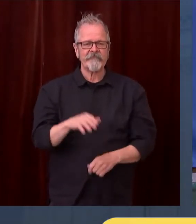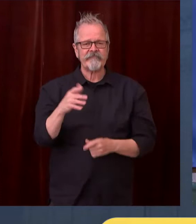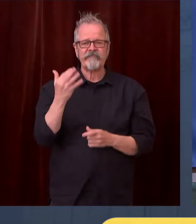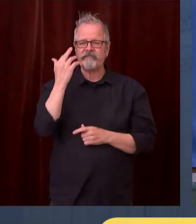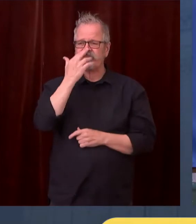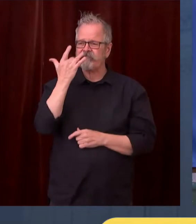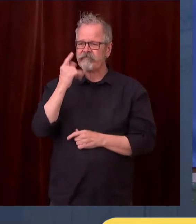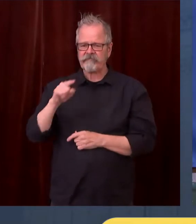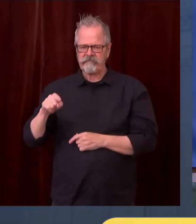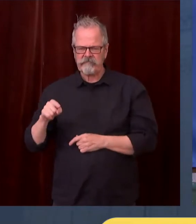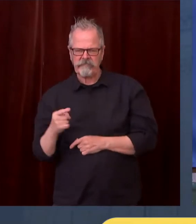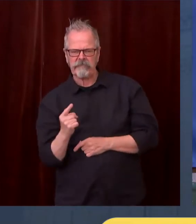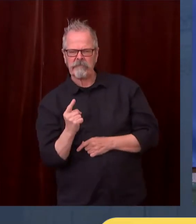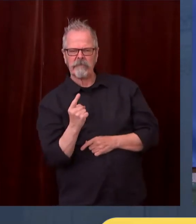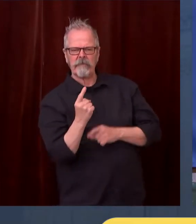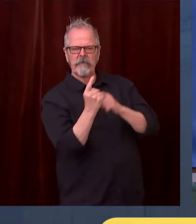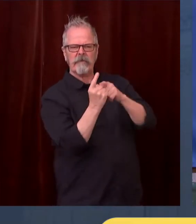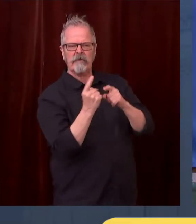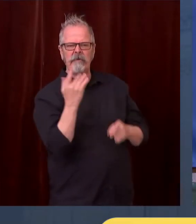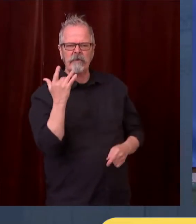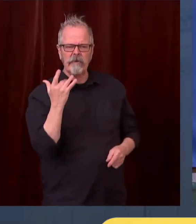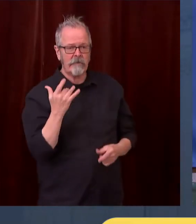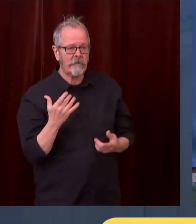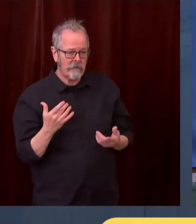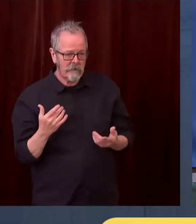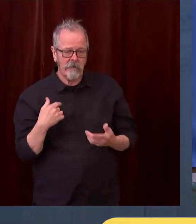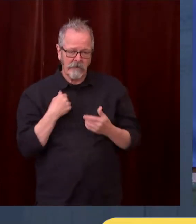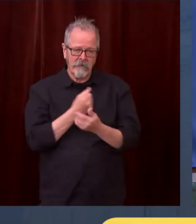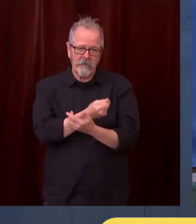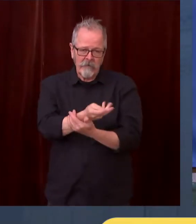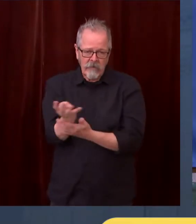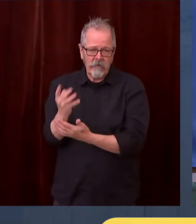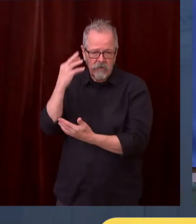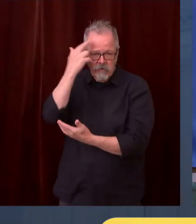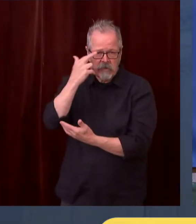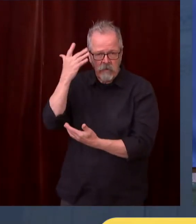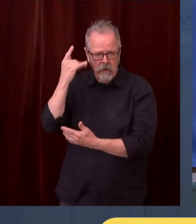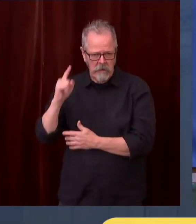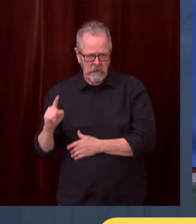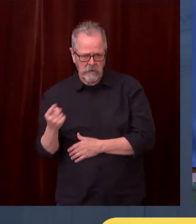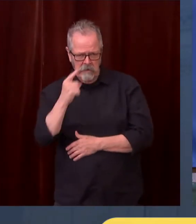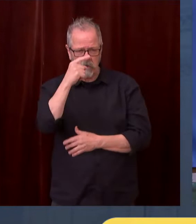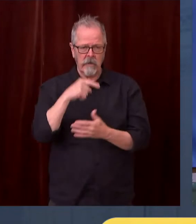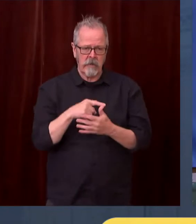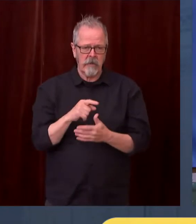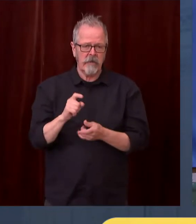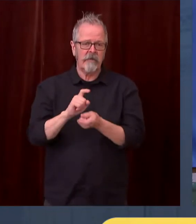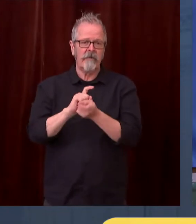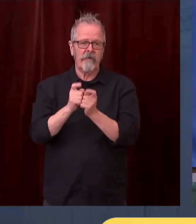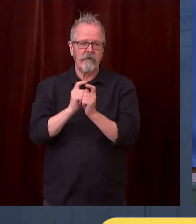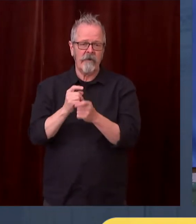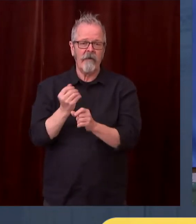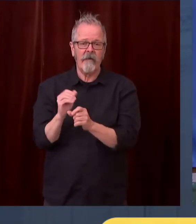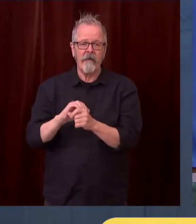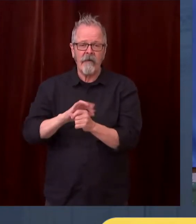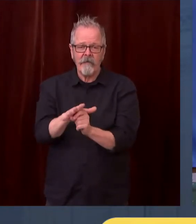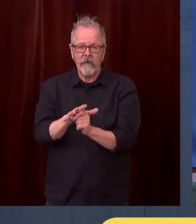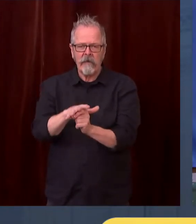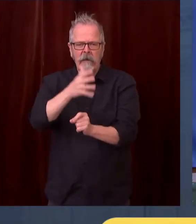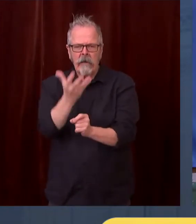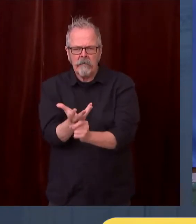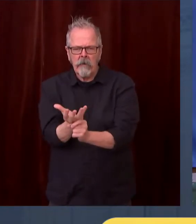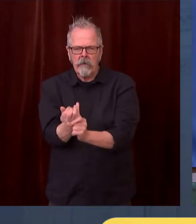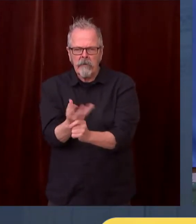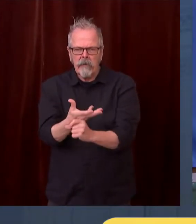in double digits of at least two variants in our state. And this is obviously concerning because at least one of these